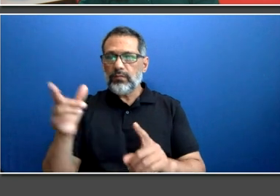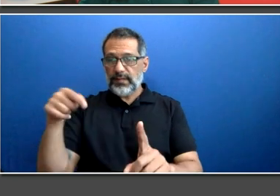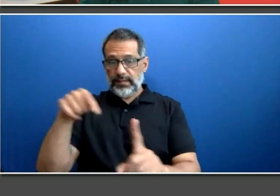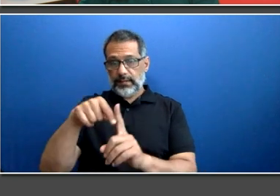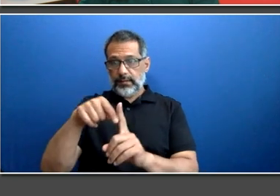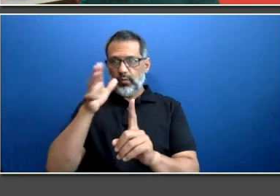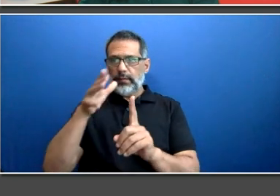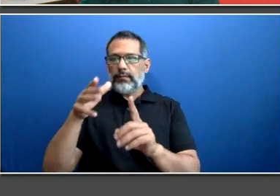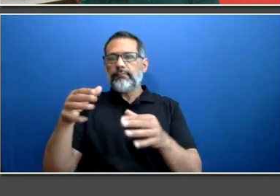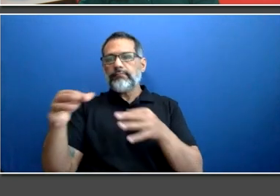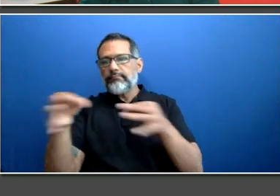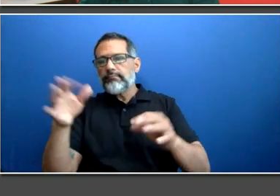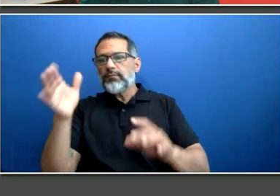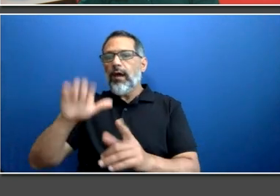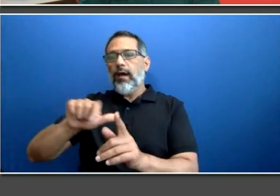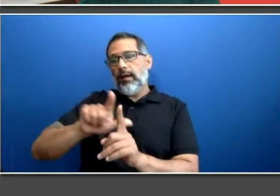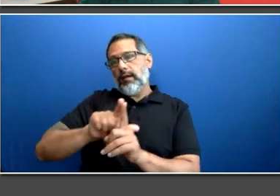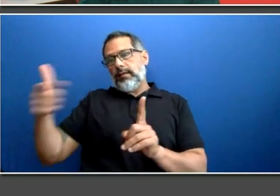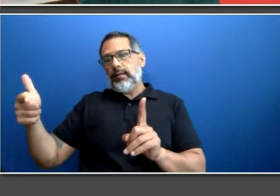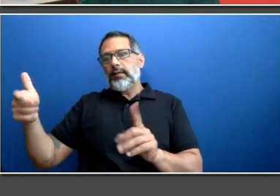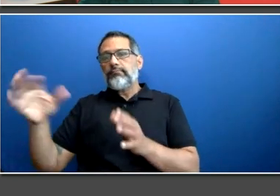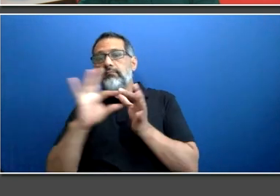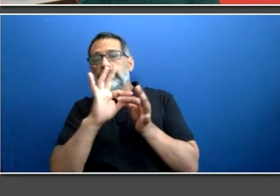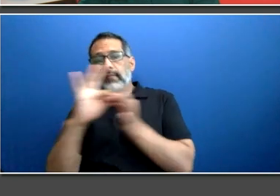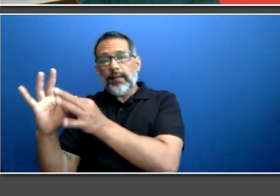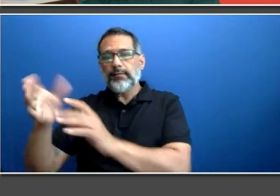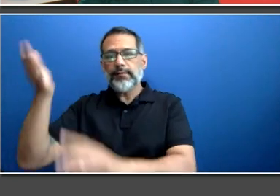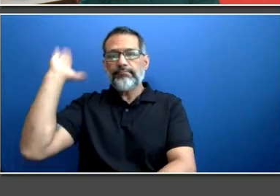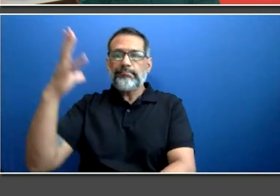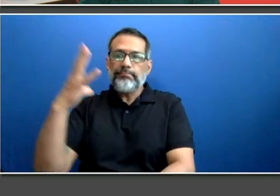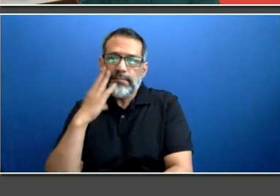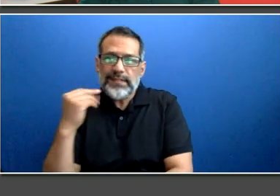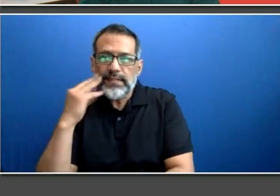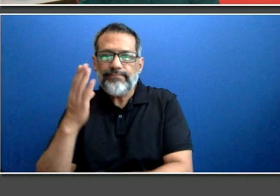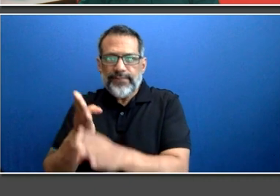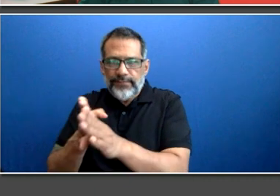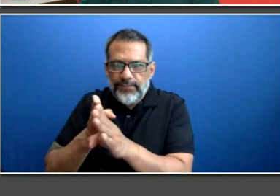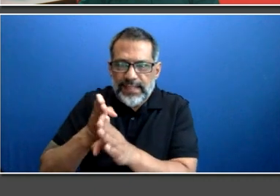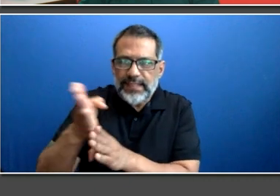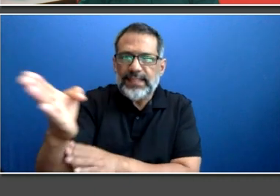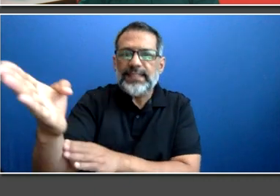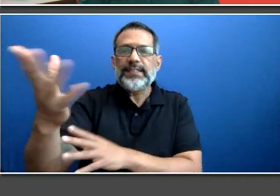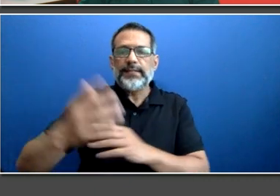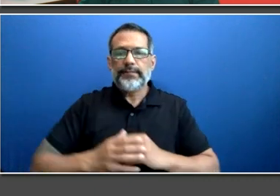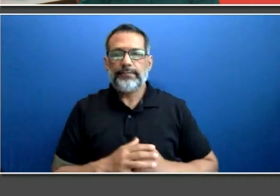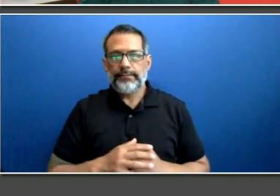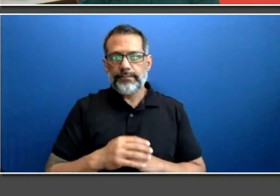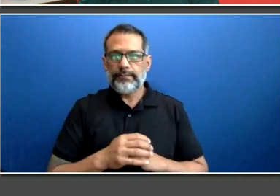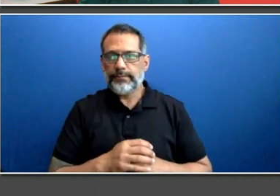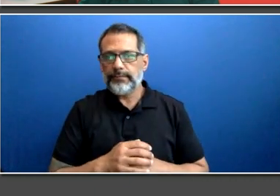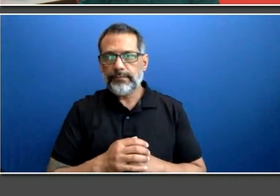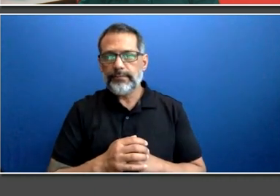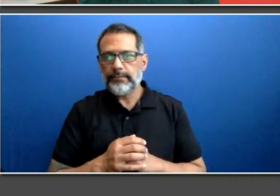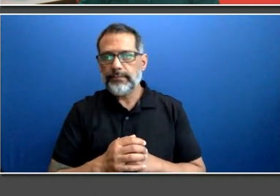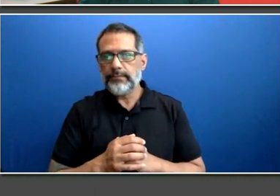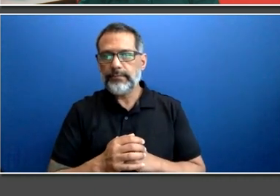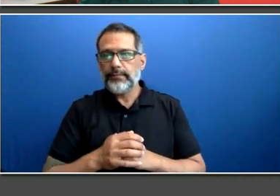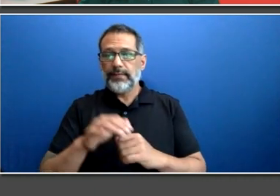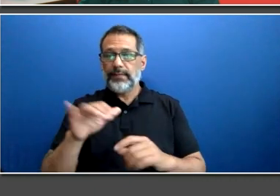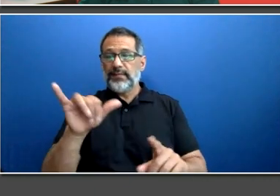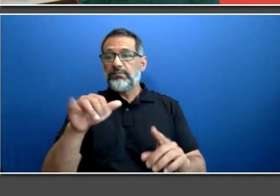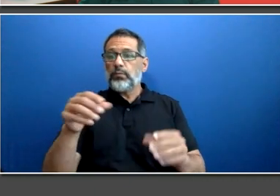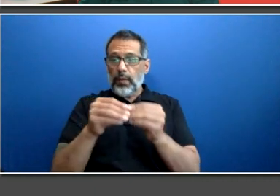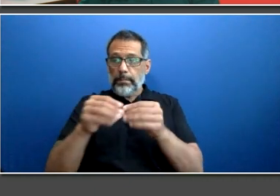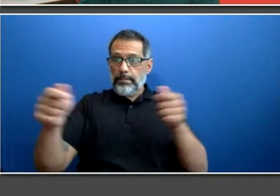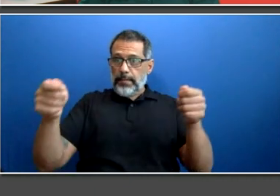his experience in his current role. Marika Fraser, manager of the diversity and outreach program, will speak about diversity at the